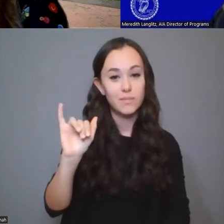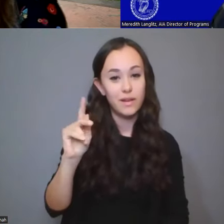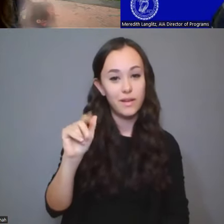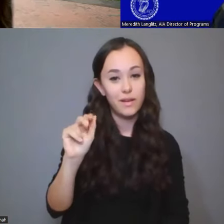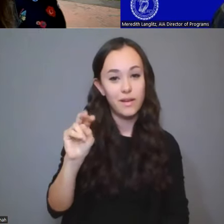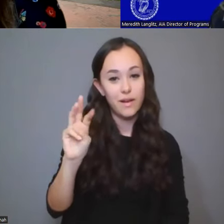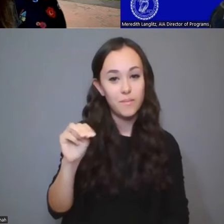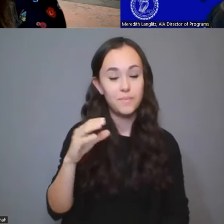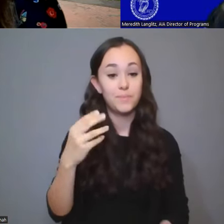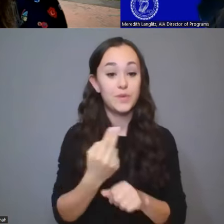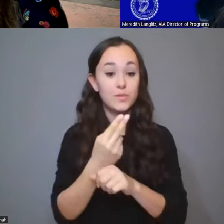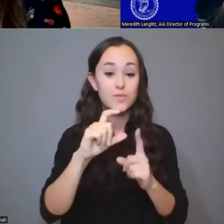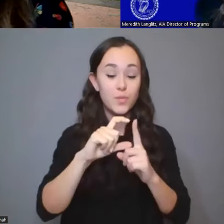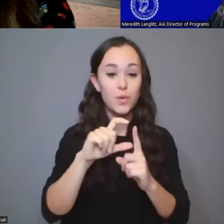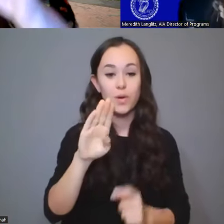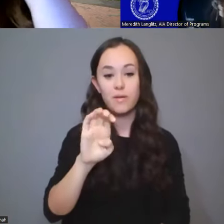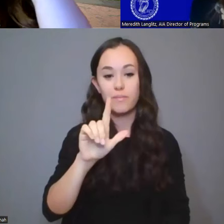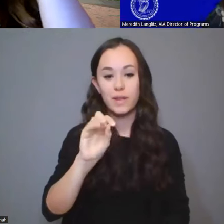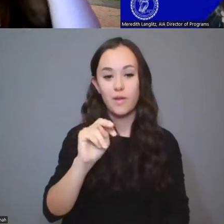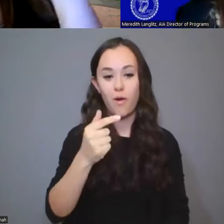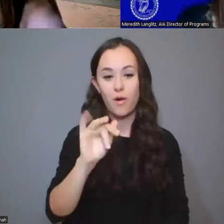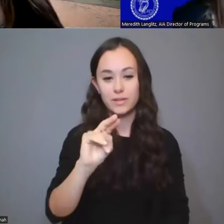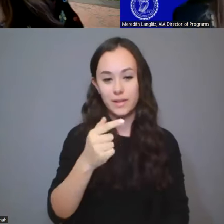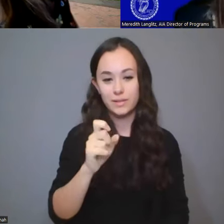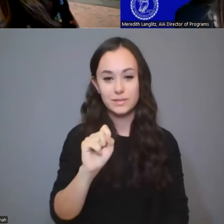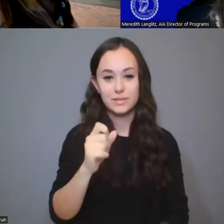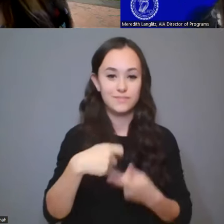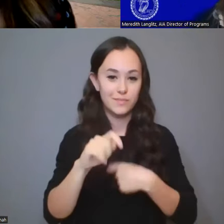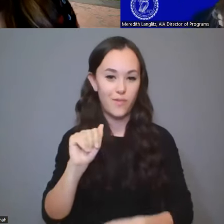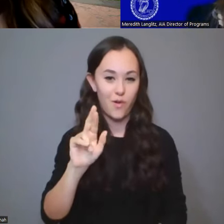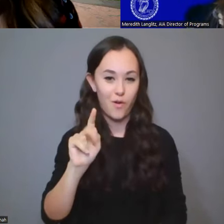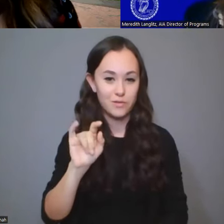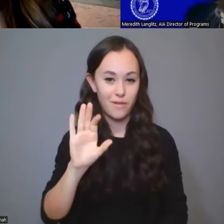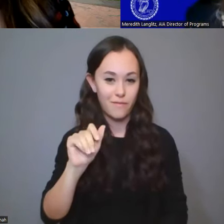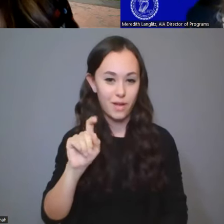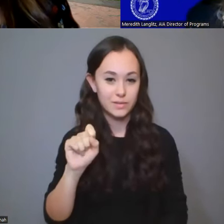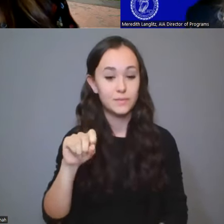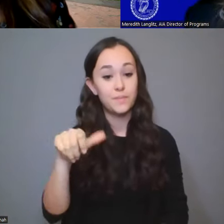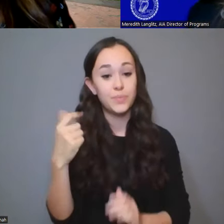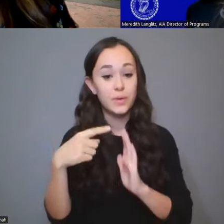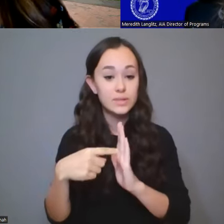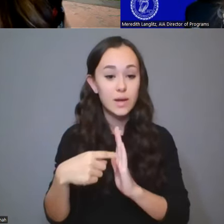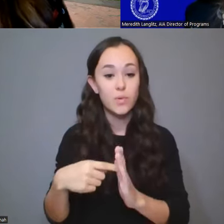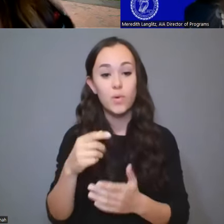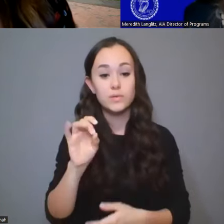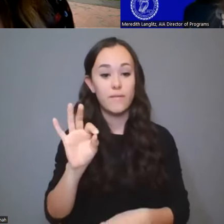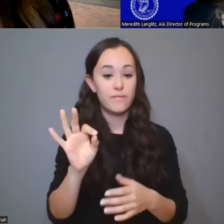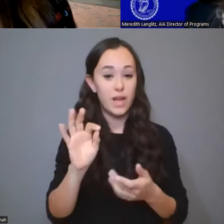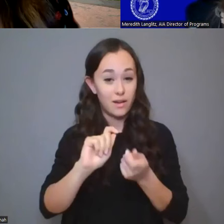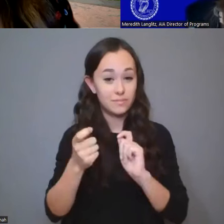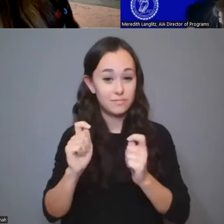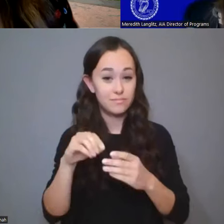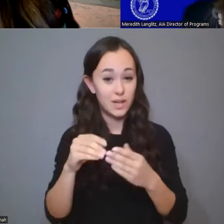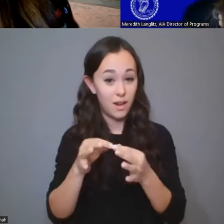belongings in lieu of artifacts. Are there other examples of adaptations in language that you've made in response to your work with the community?